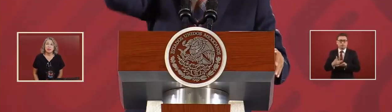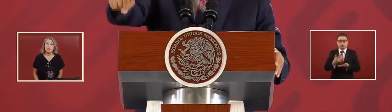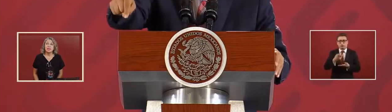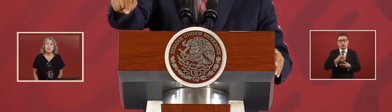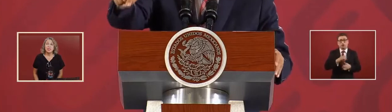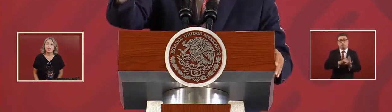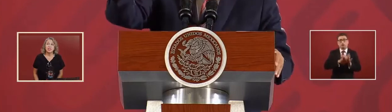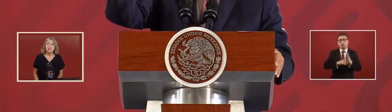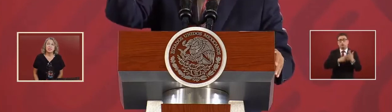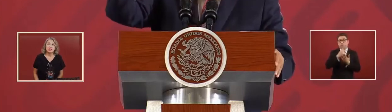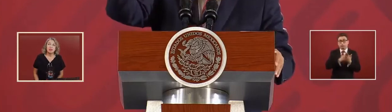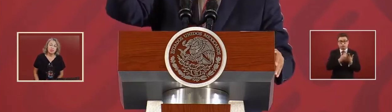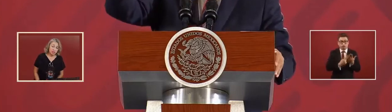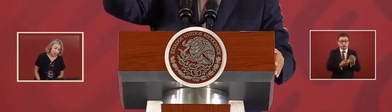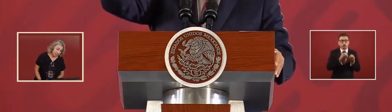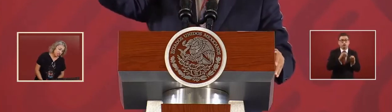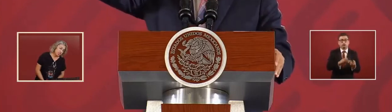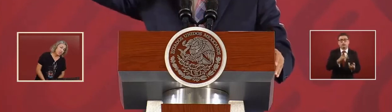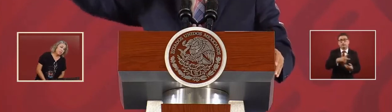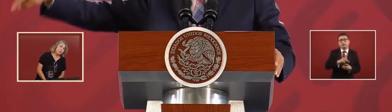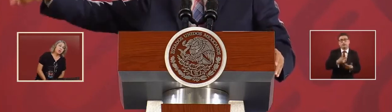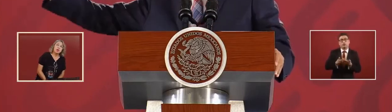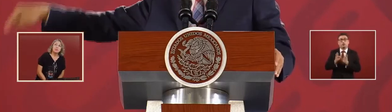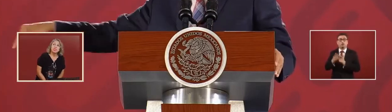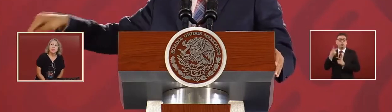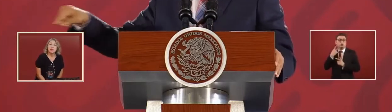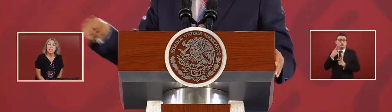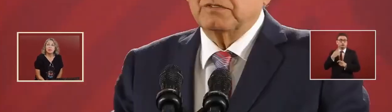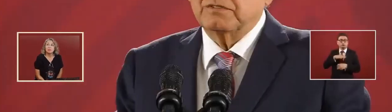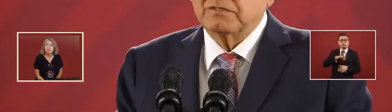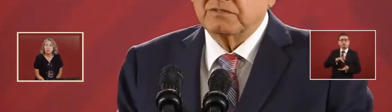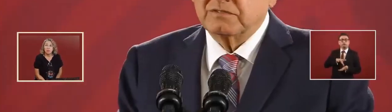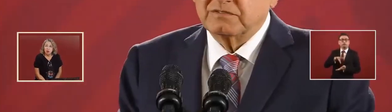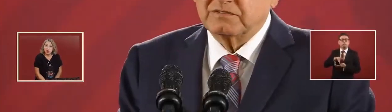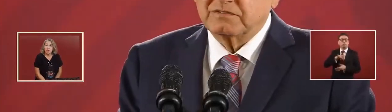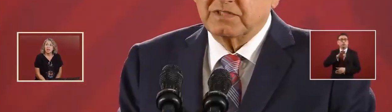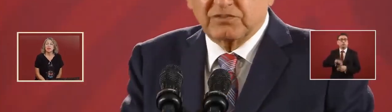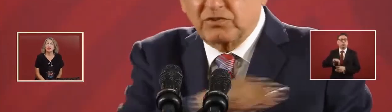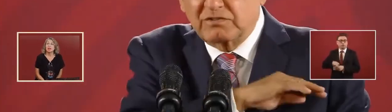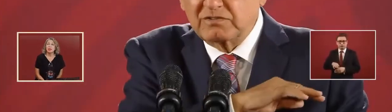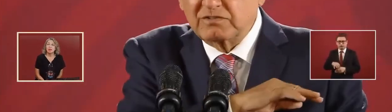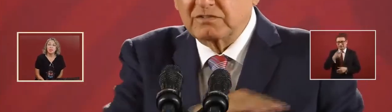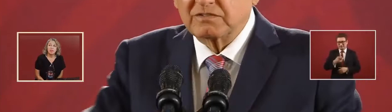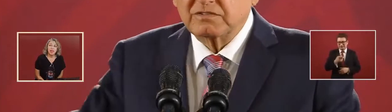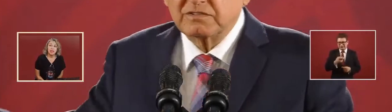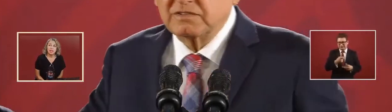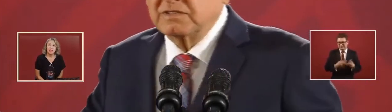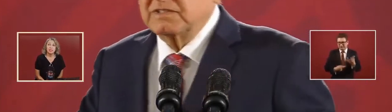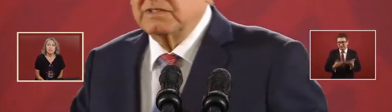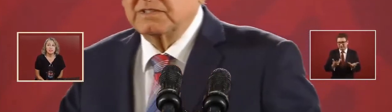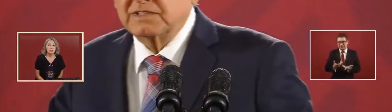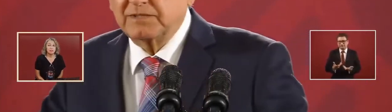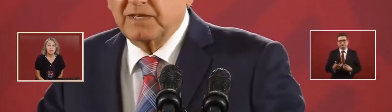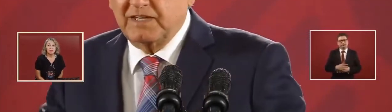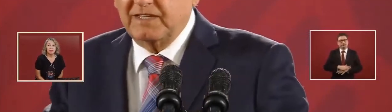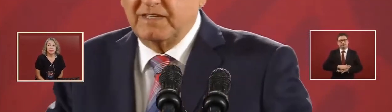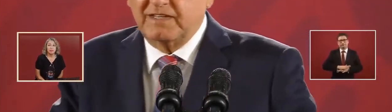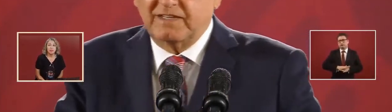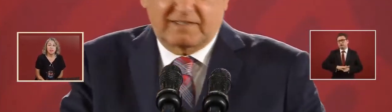condition the programs to adapt to their party. That is, will be,